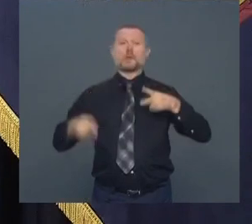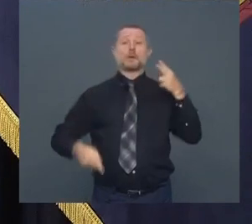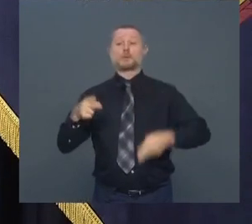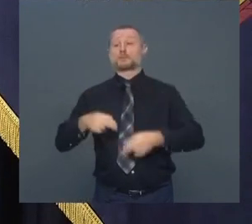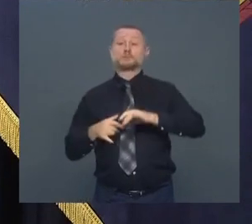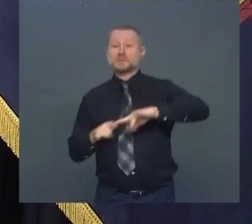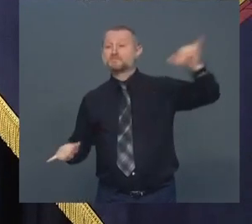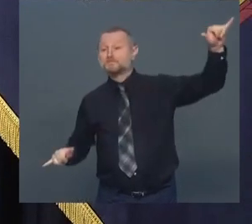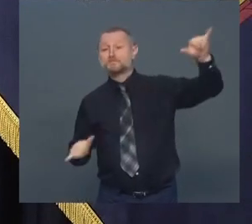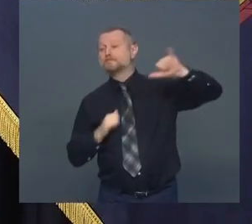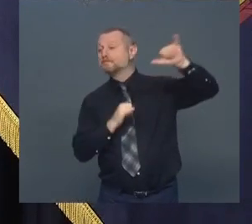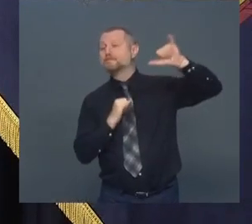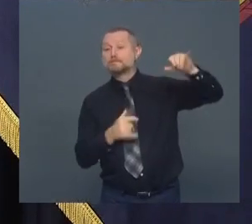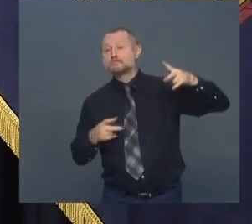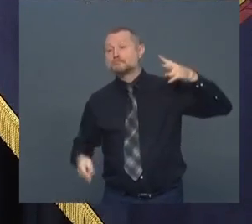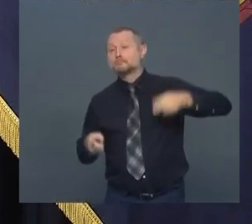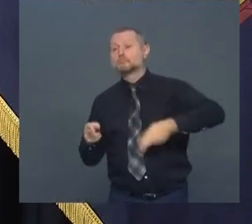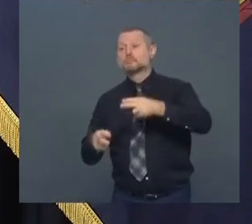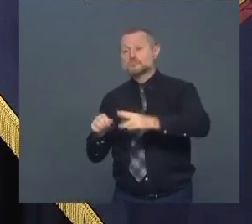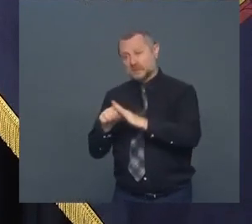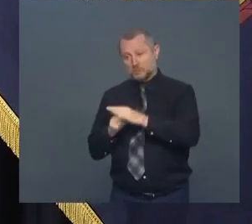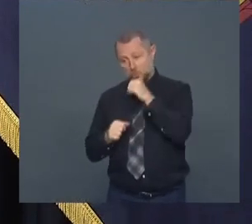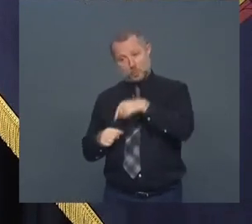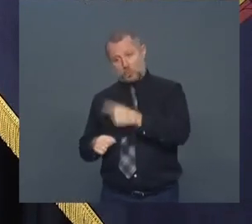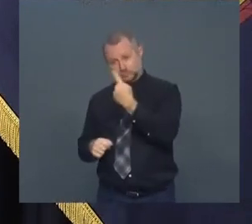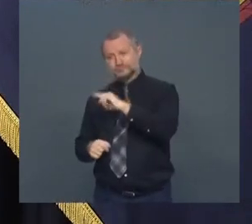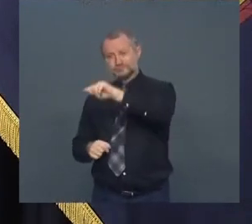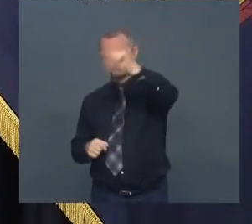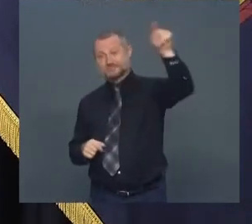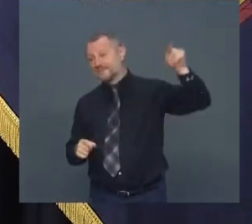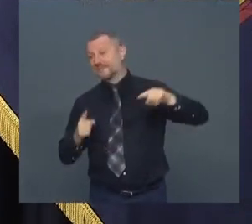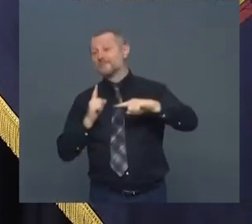uh, potential borrowing.